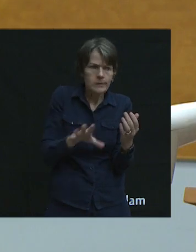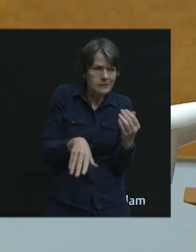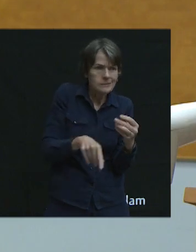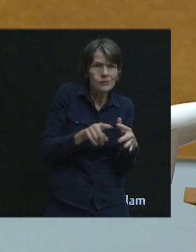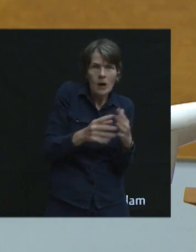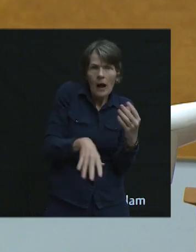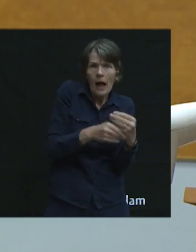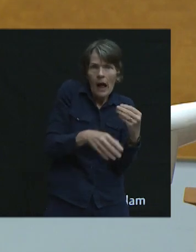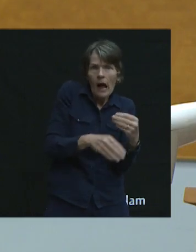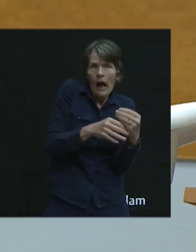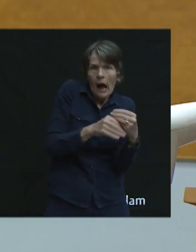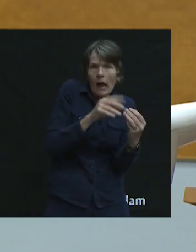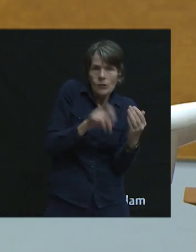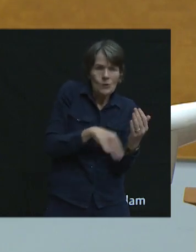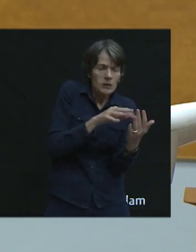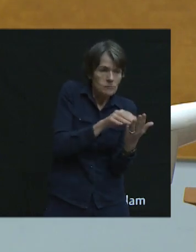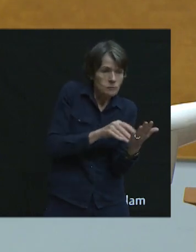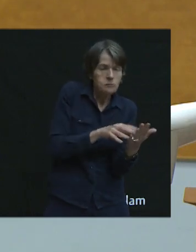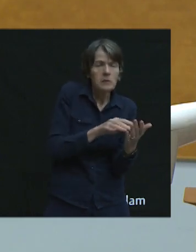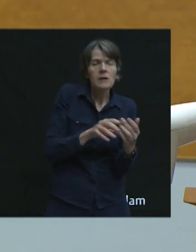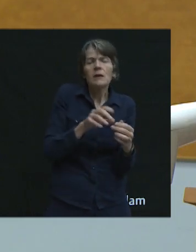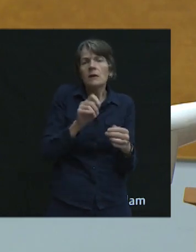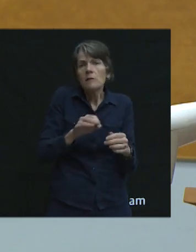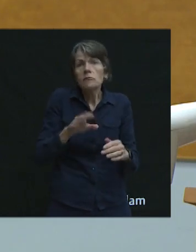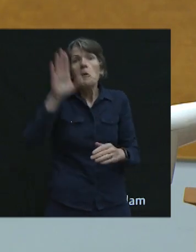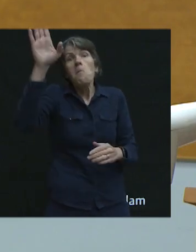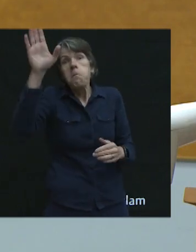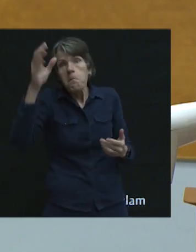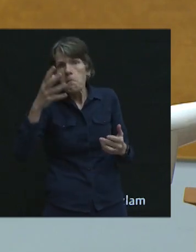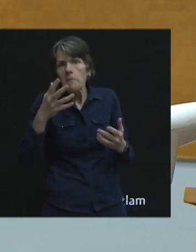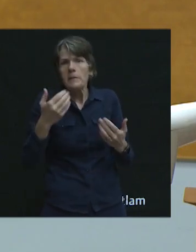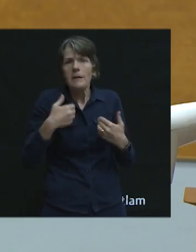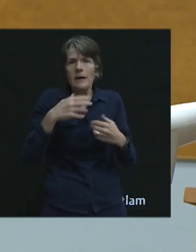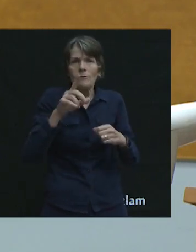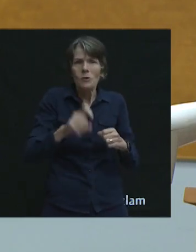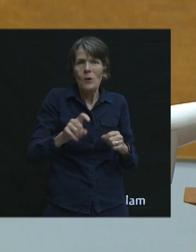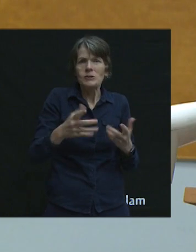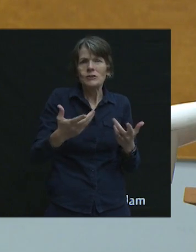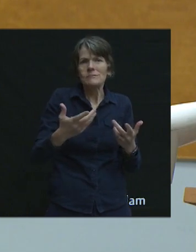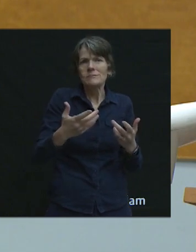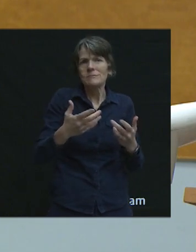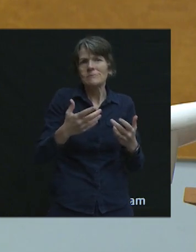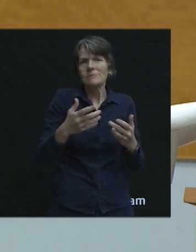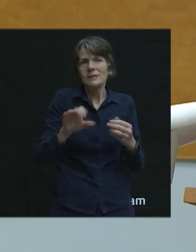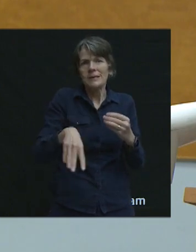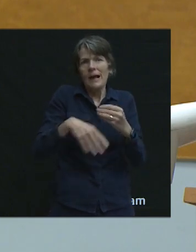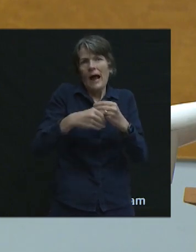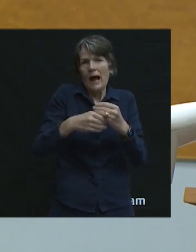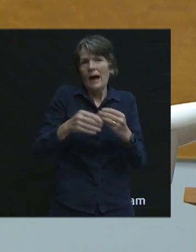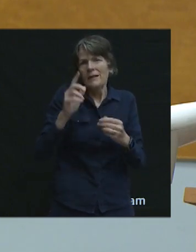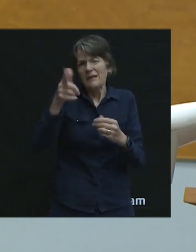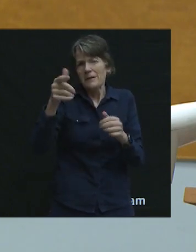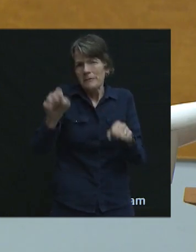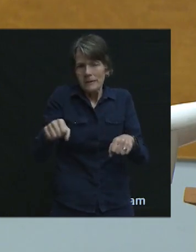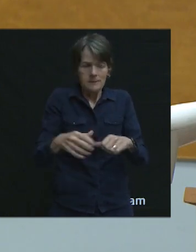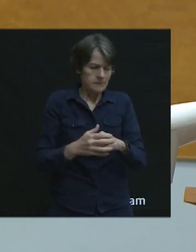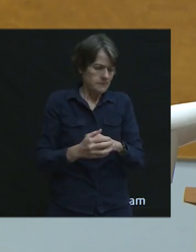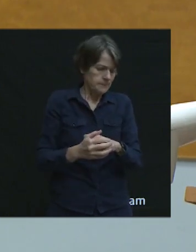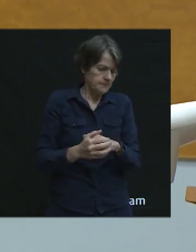there's a couple of staff that if you put your hand up and you want to have a question written, that can be added to it as well.